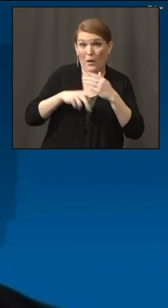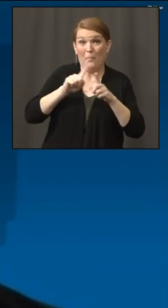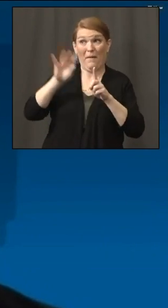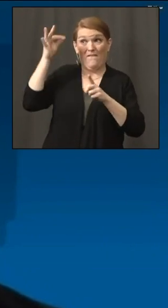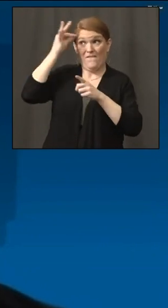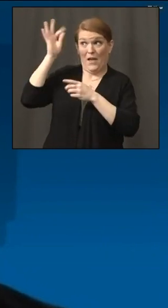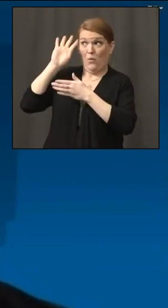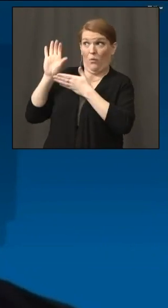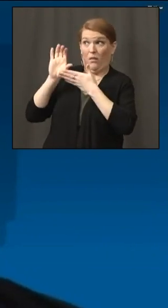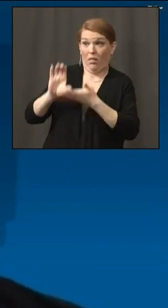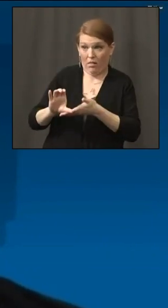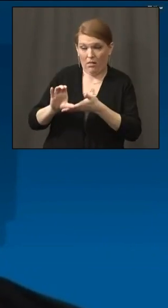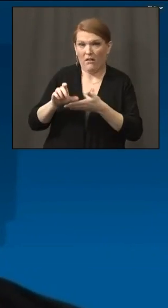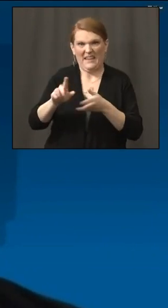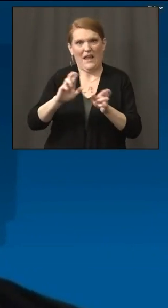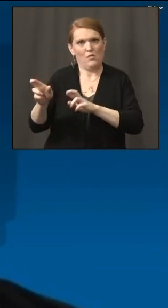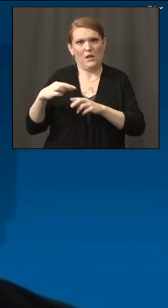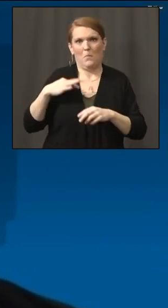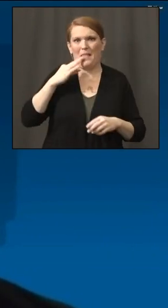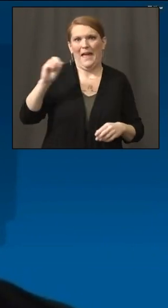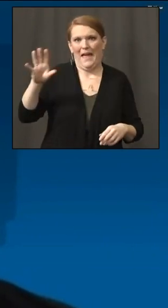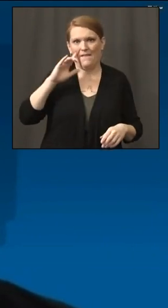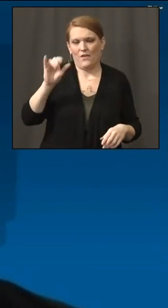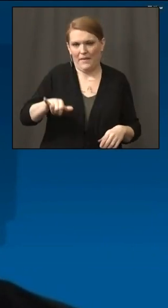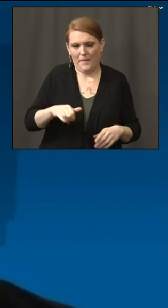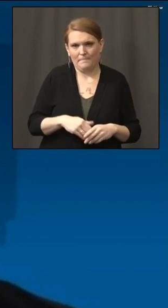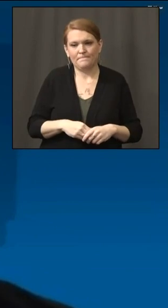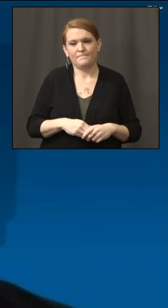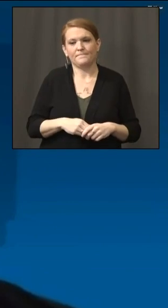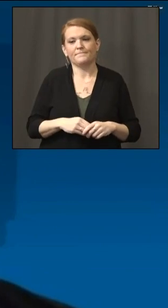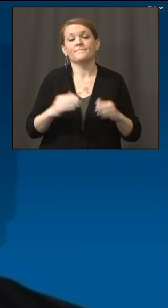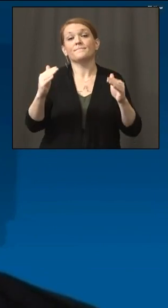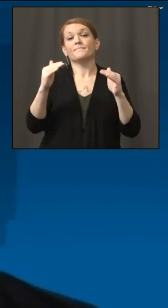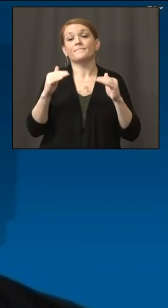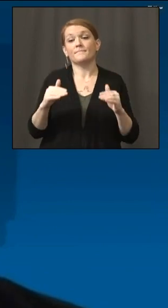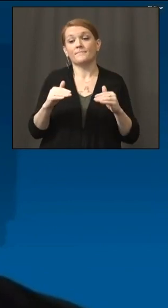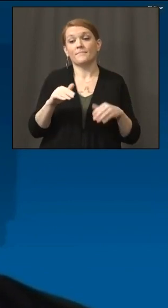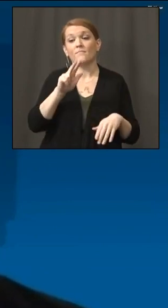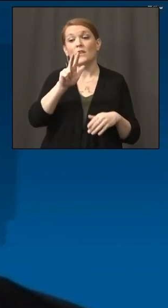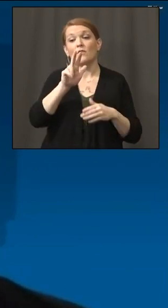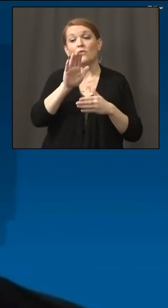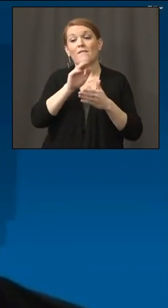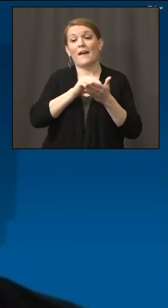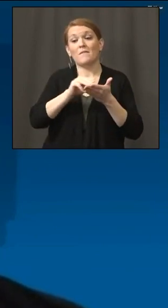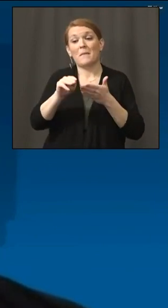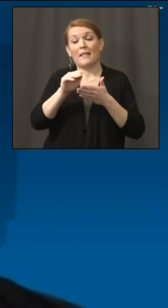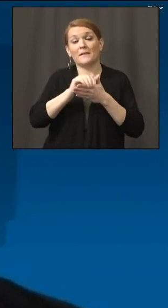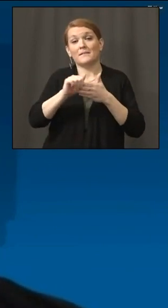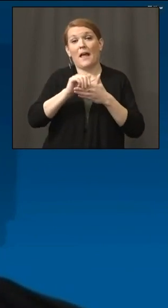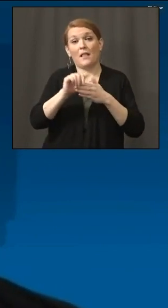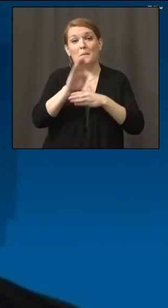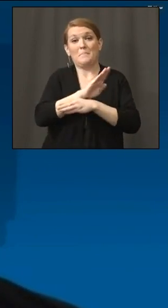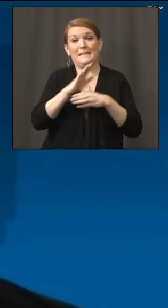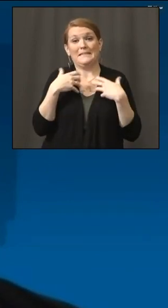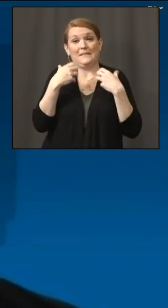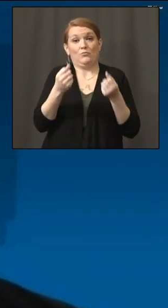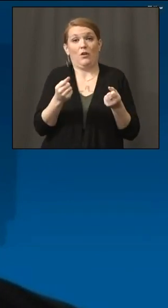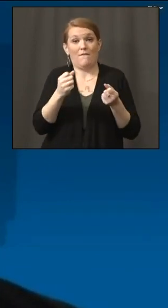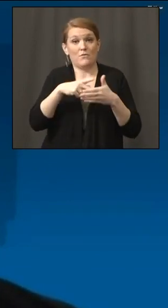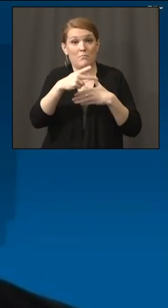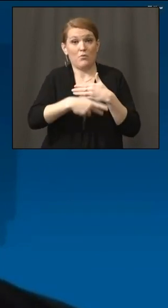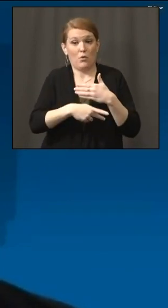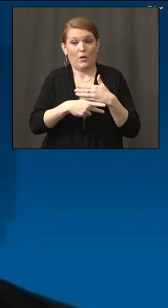federal government. Next up is the $35 million business recovery program that we launched